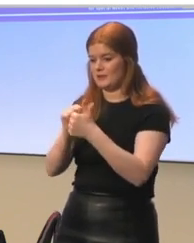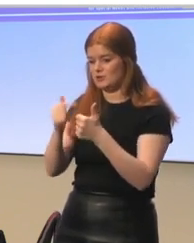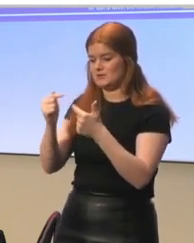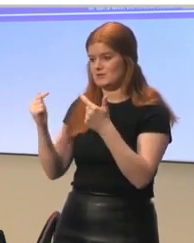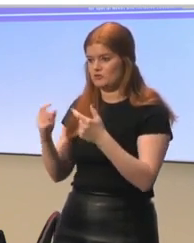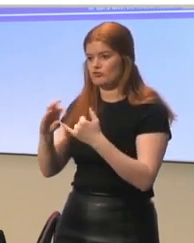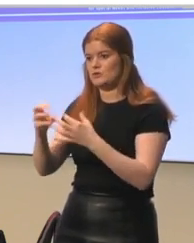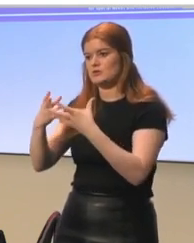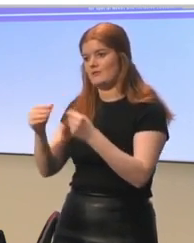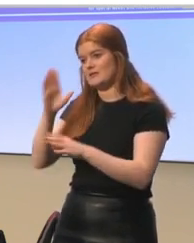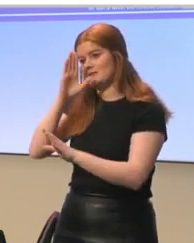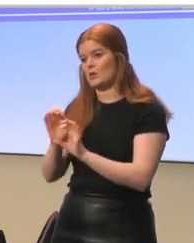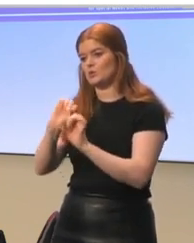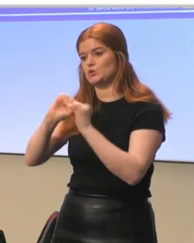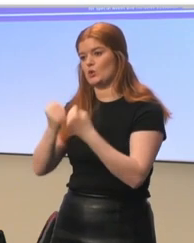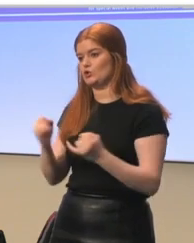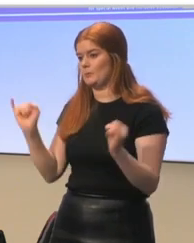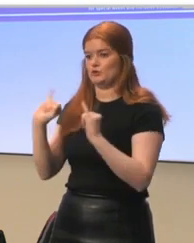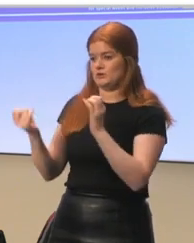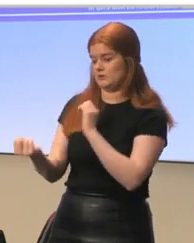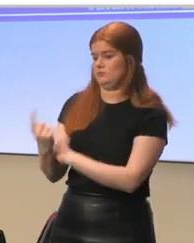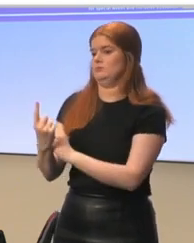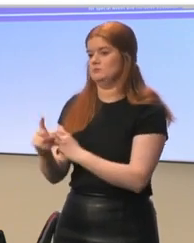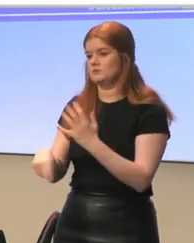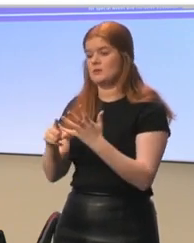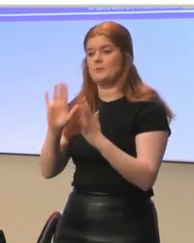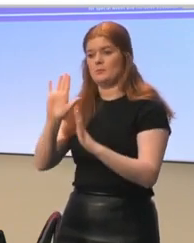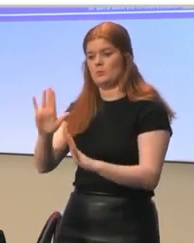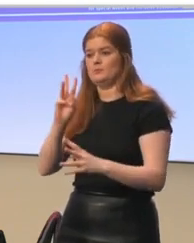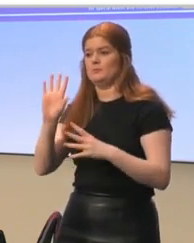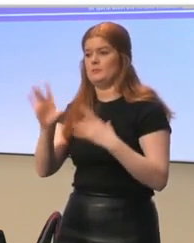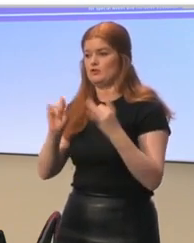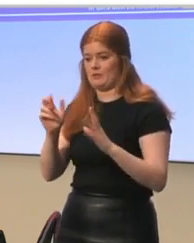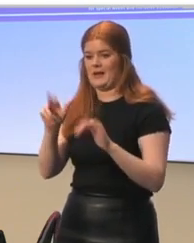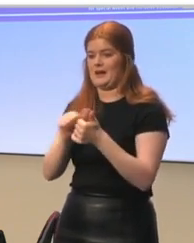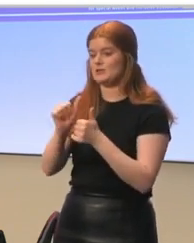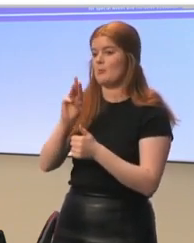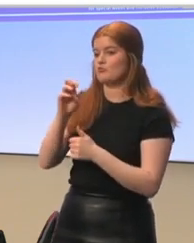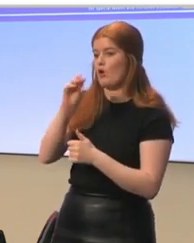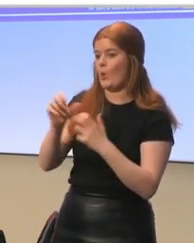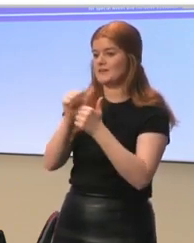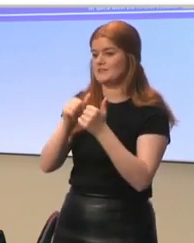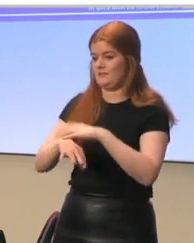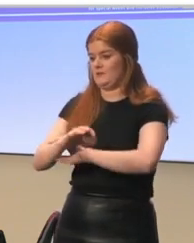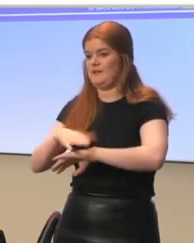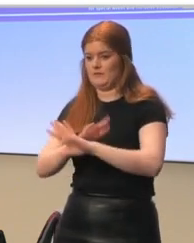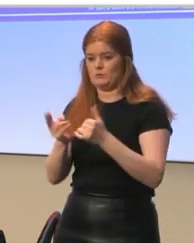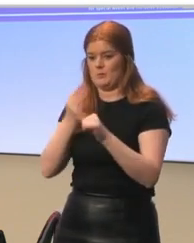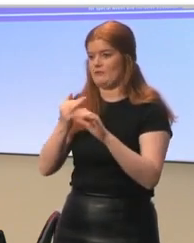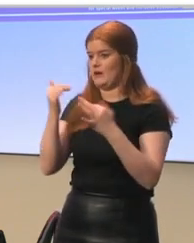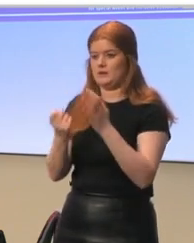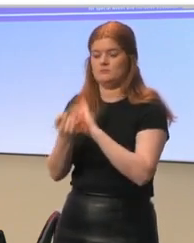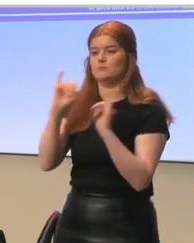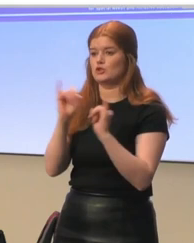challenging psychosocial emergencies, being able to act proactively and feeling prepared for psychosocial emergencies.